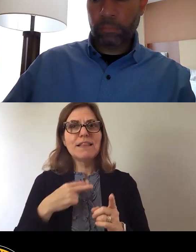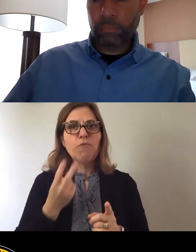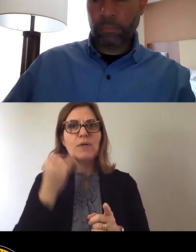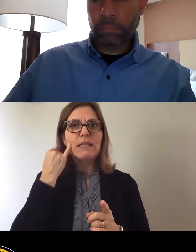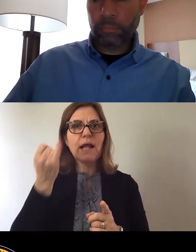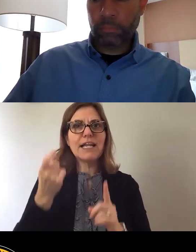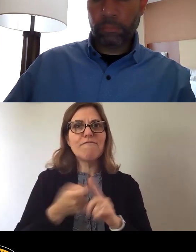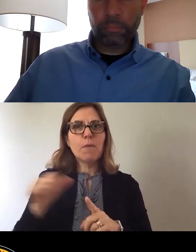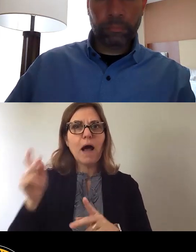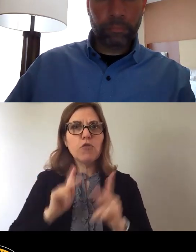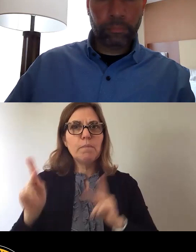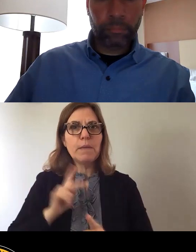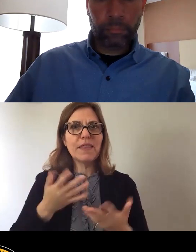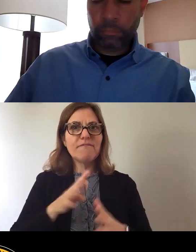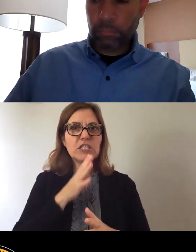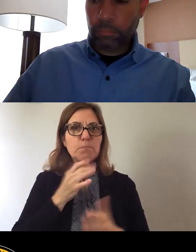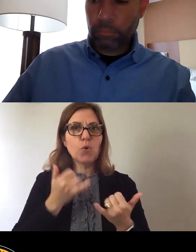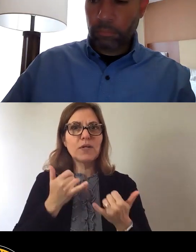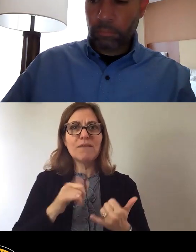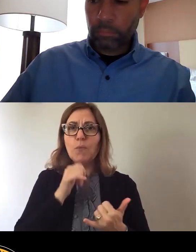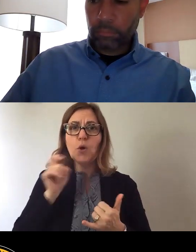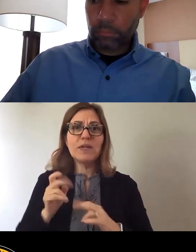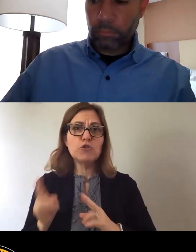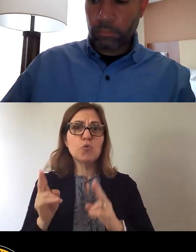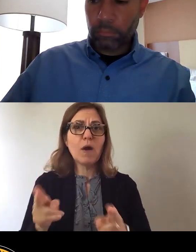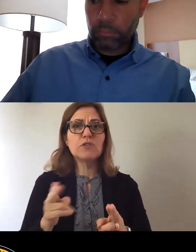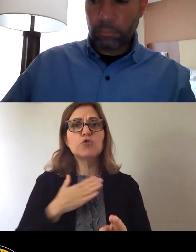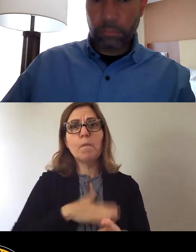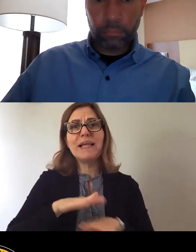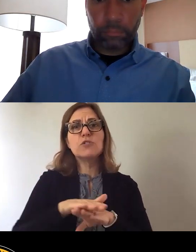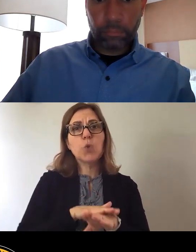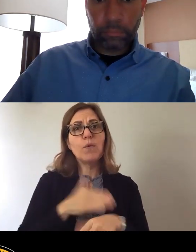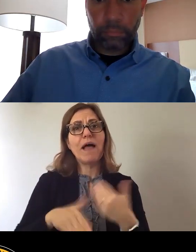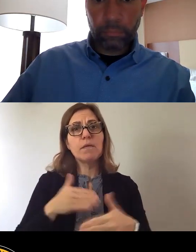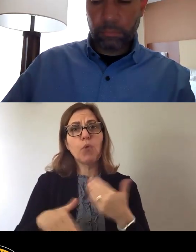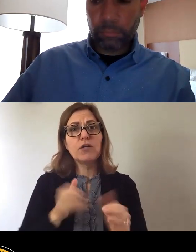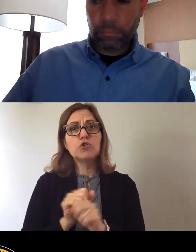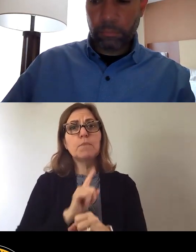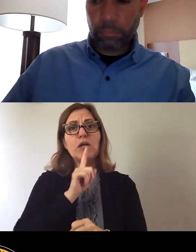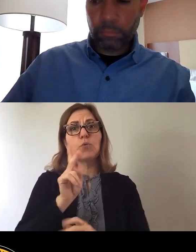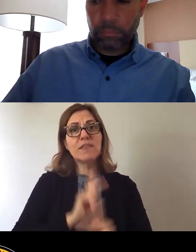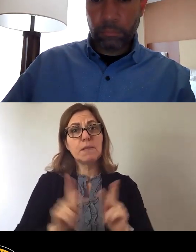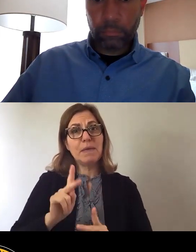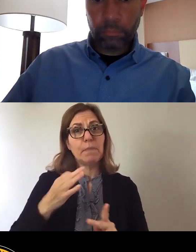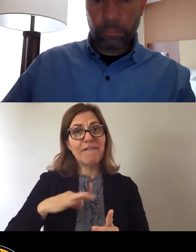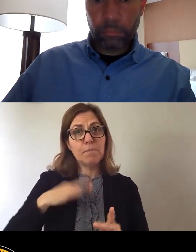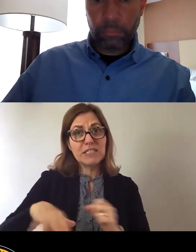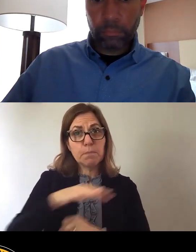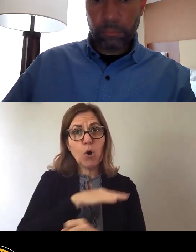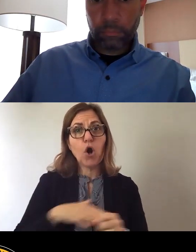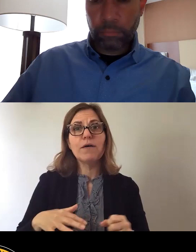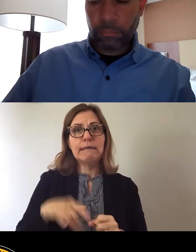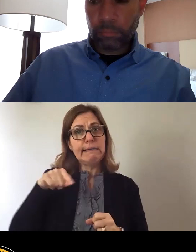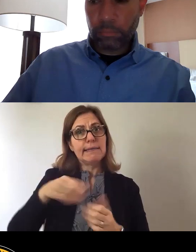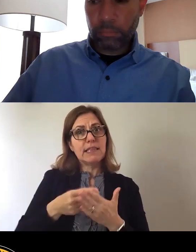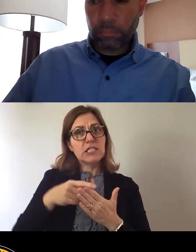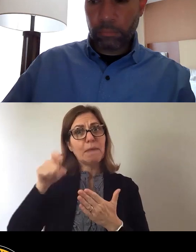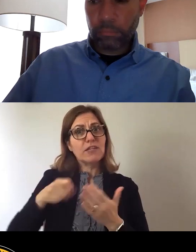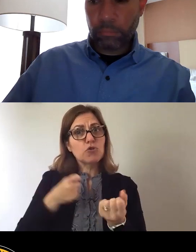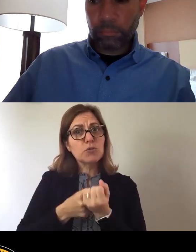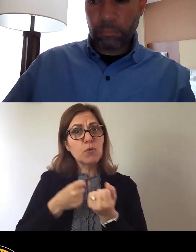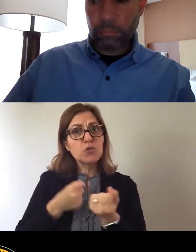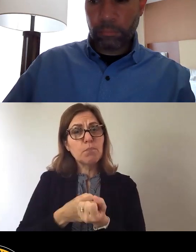rush to a decision about these funds, so please slow the process down and make sure that the people of Pittsburgh who these funds are supposed to support